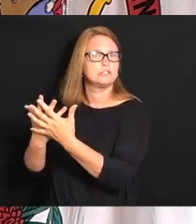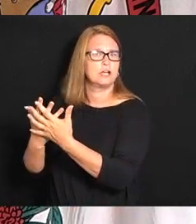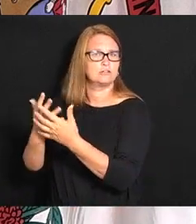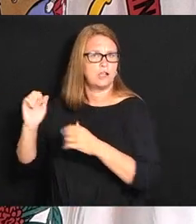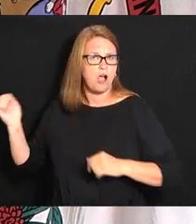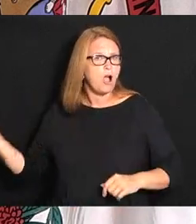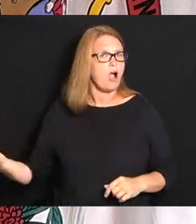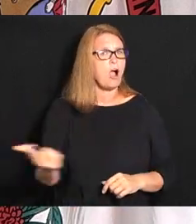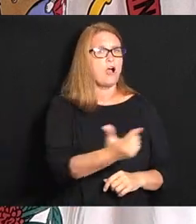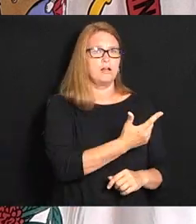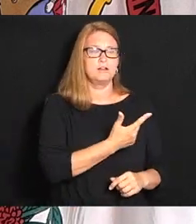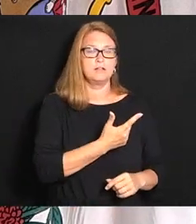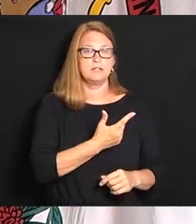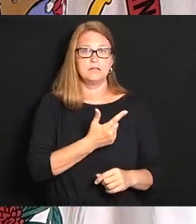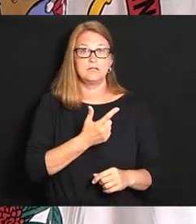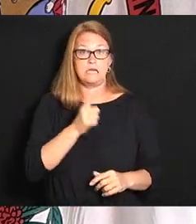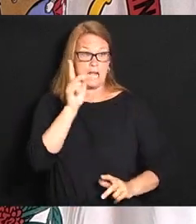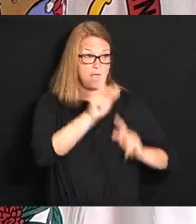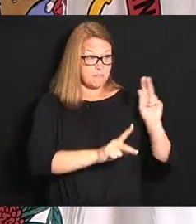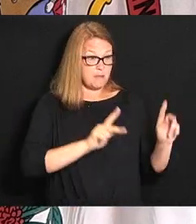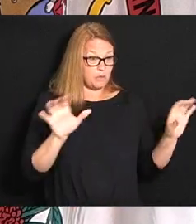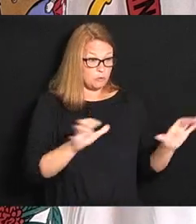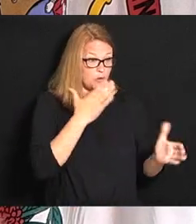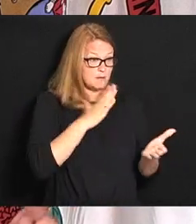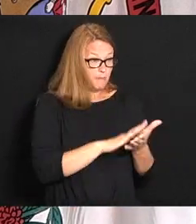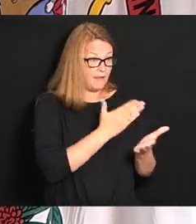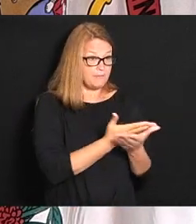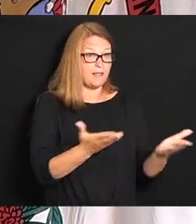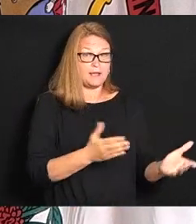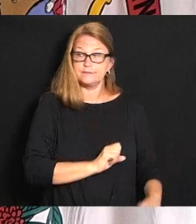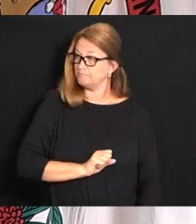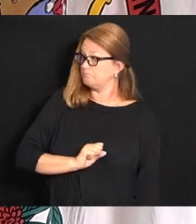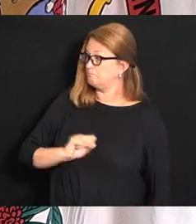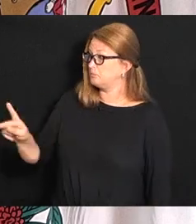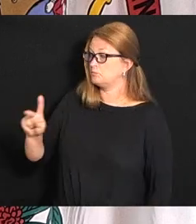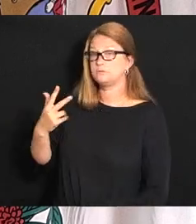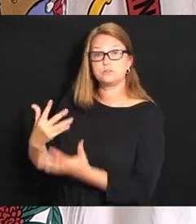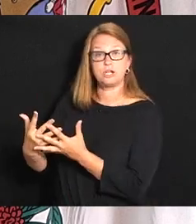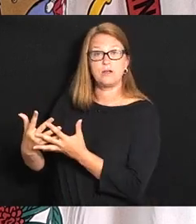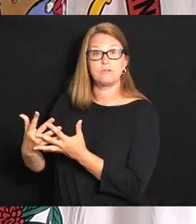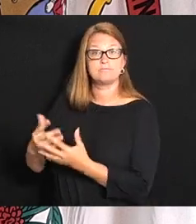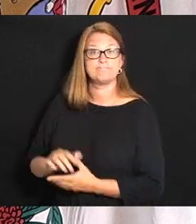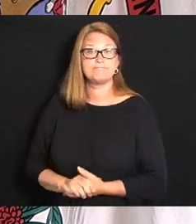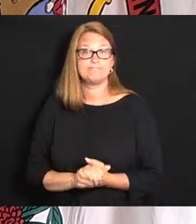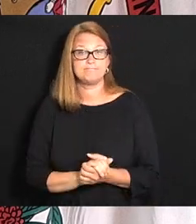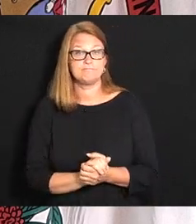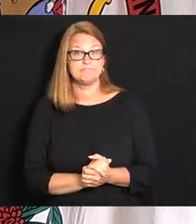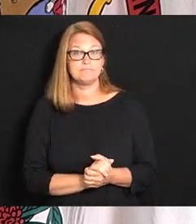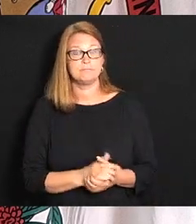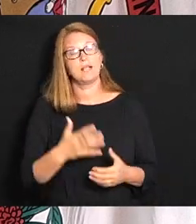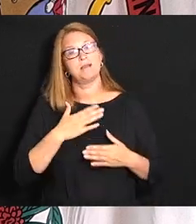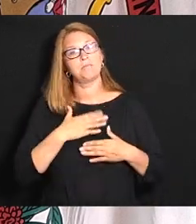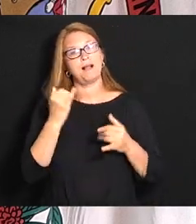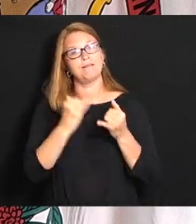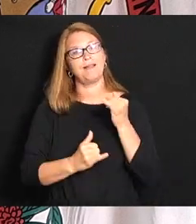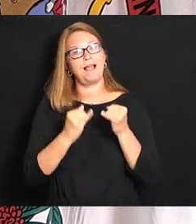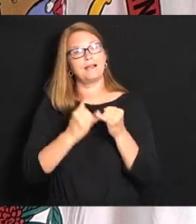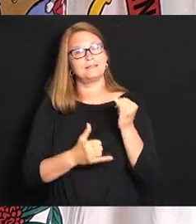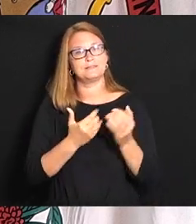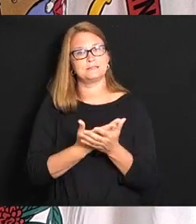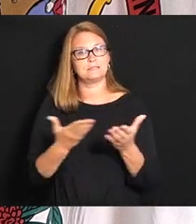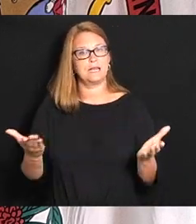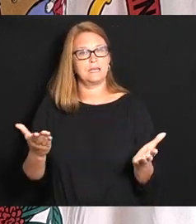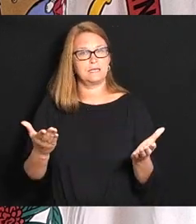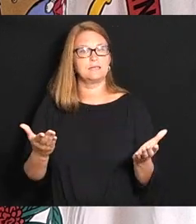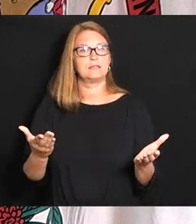jails and people that are doing stuff bad they'd go to jail in my book and the last thing I'd do is I would absolutely